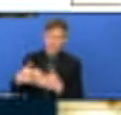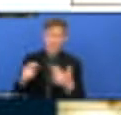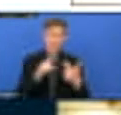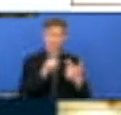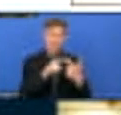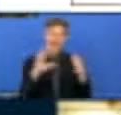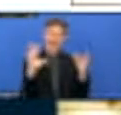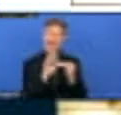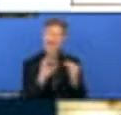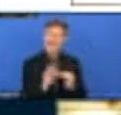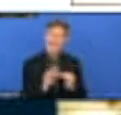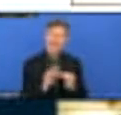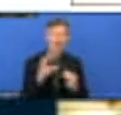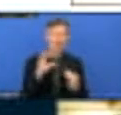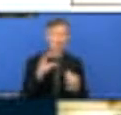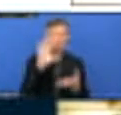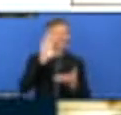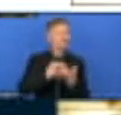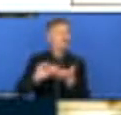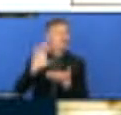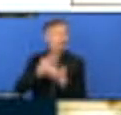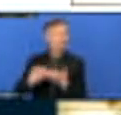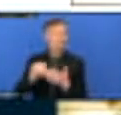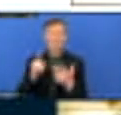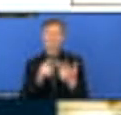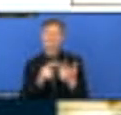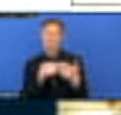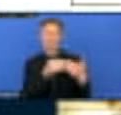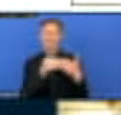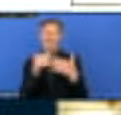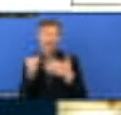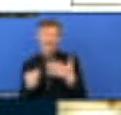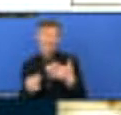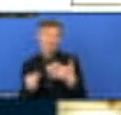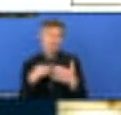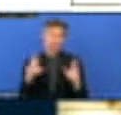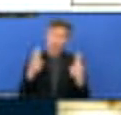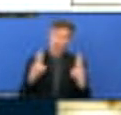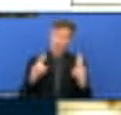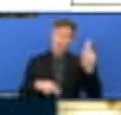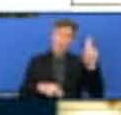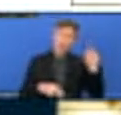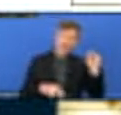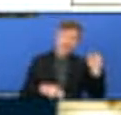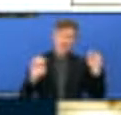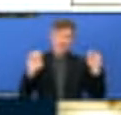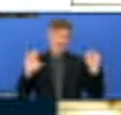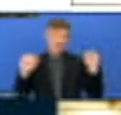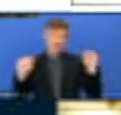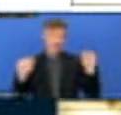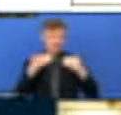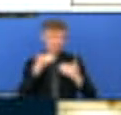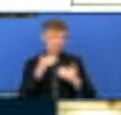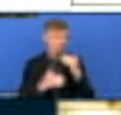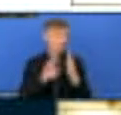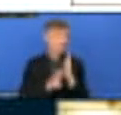the guidelines. And we look to ECA and the UN to develop this. Thank you. Thank you so much. Just a